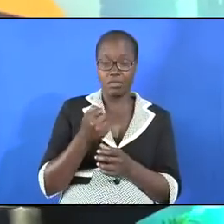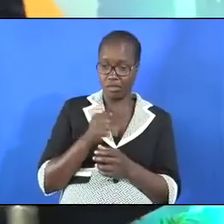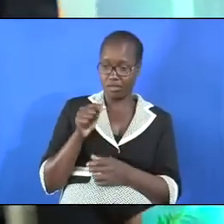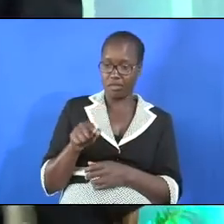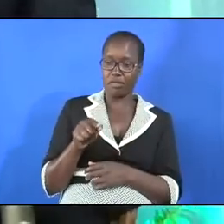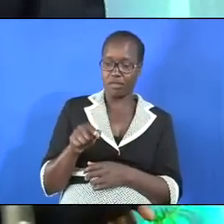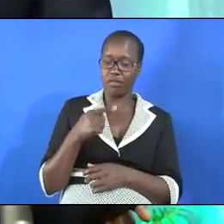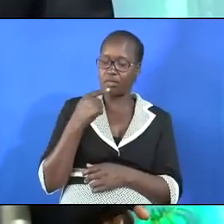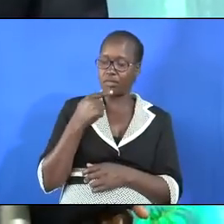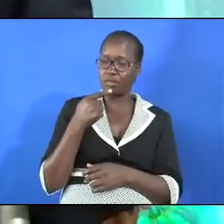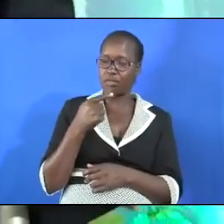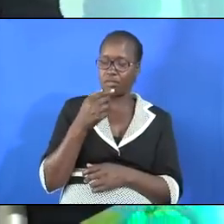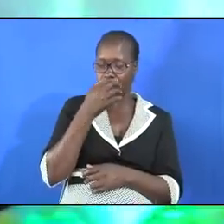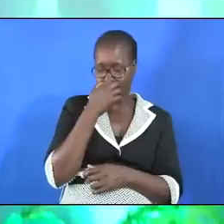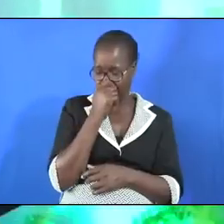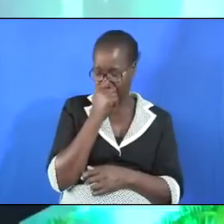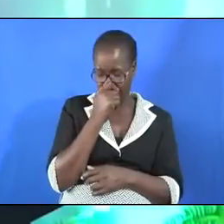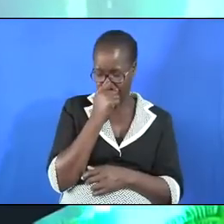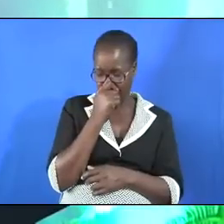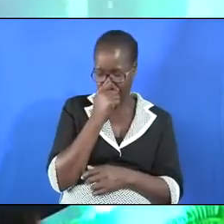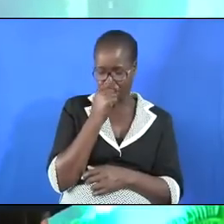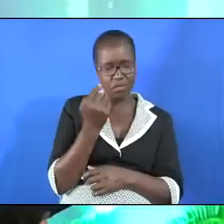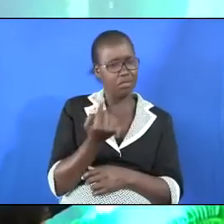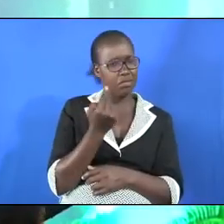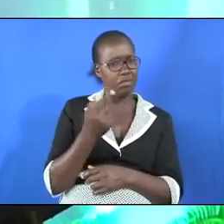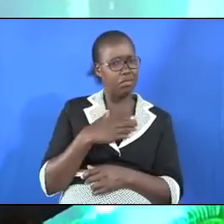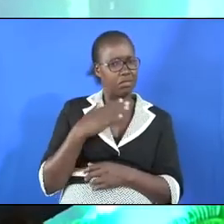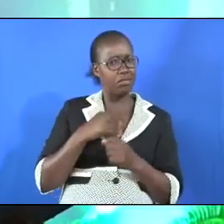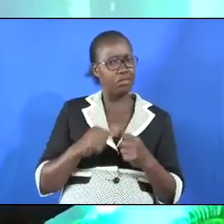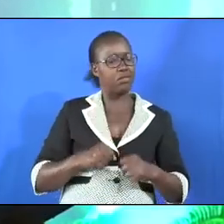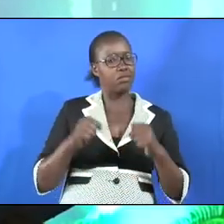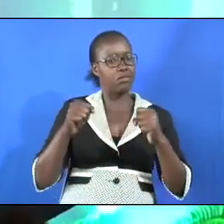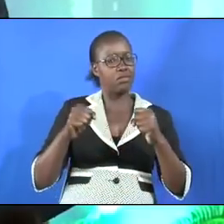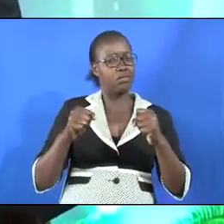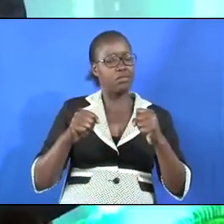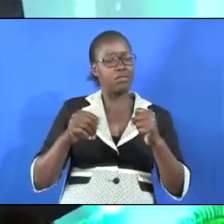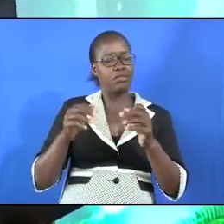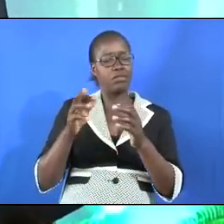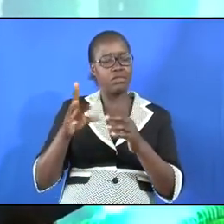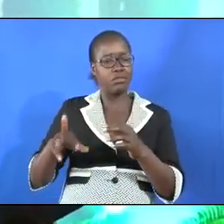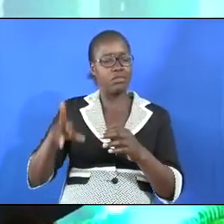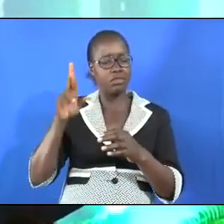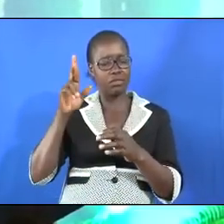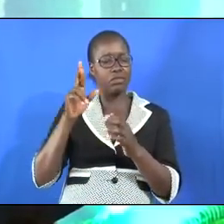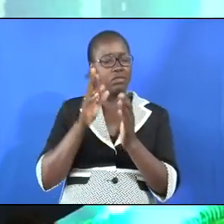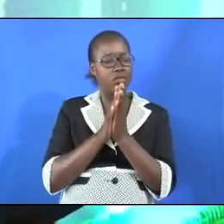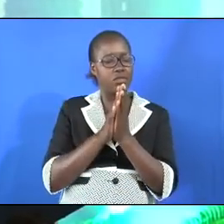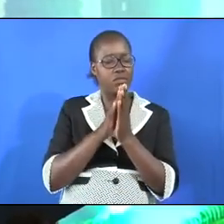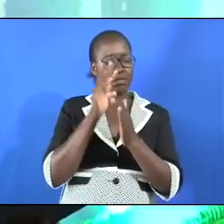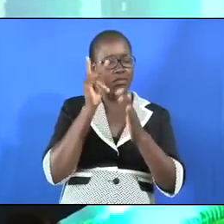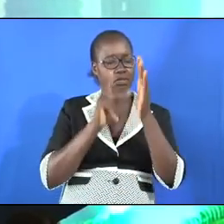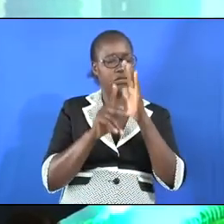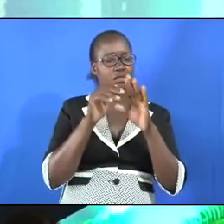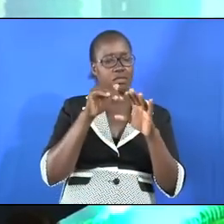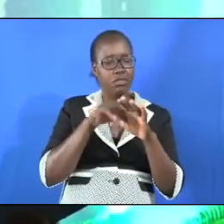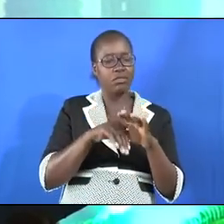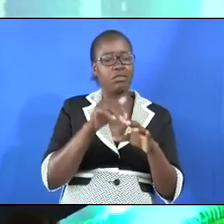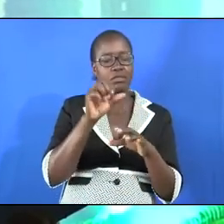girl says I wish that my master were with the prophet who is in Samaria